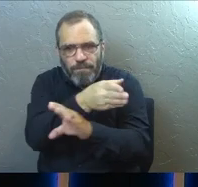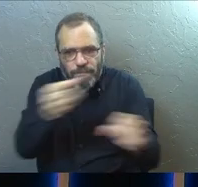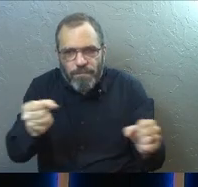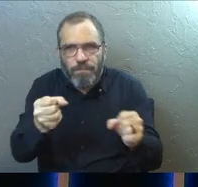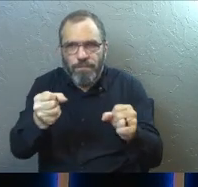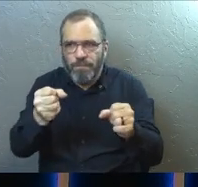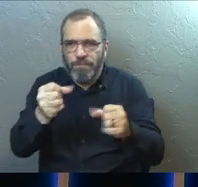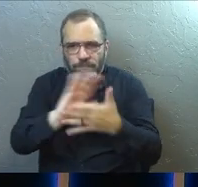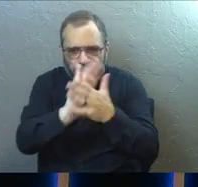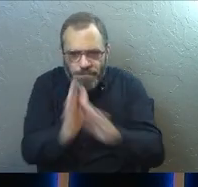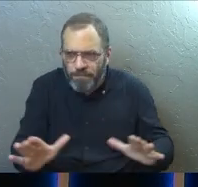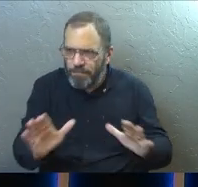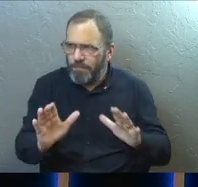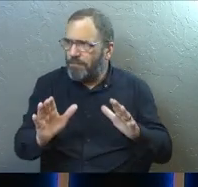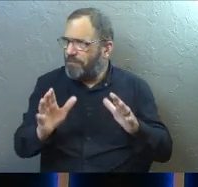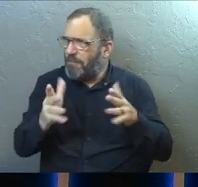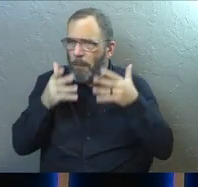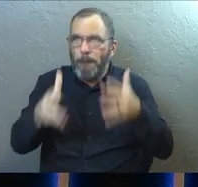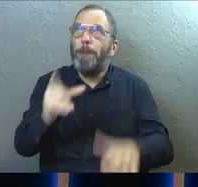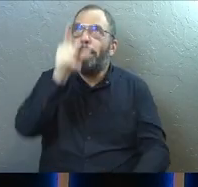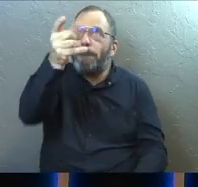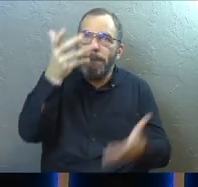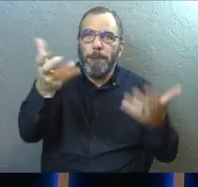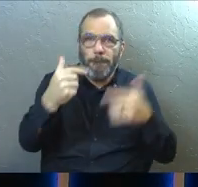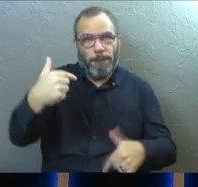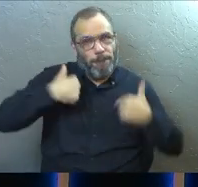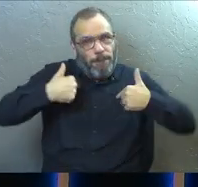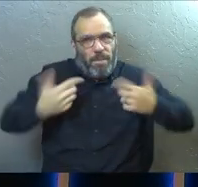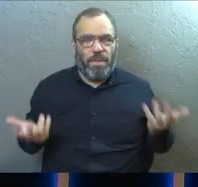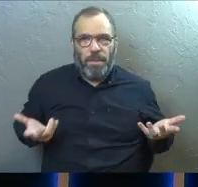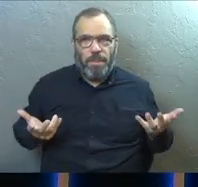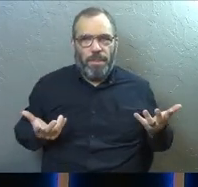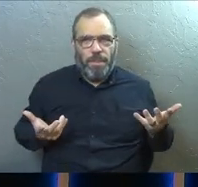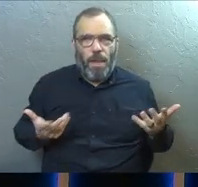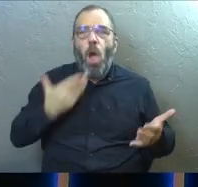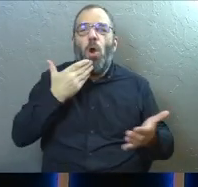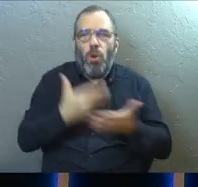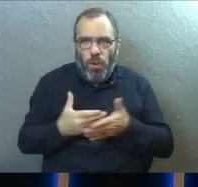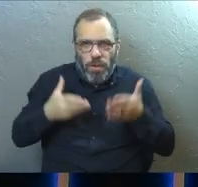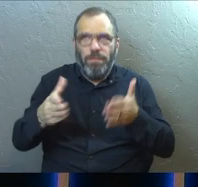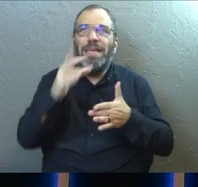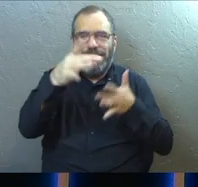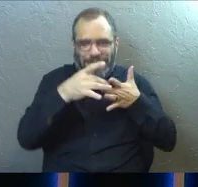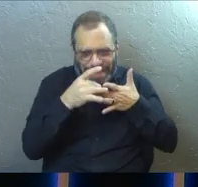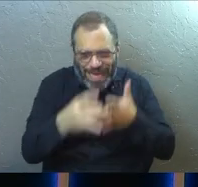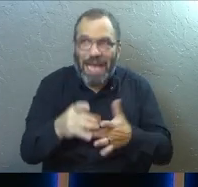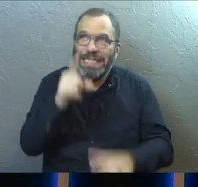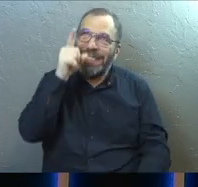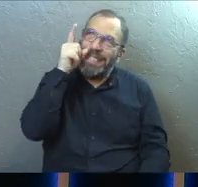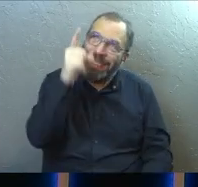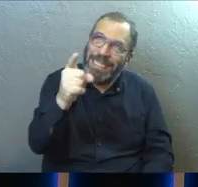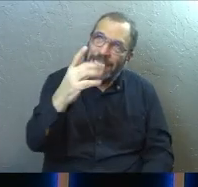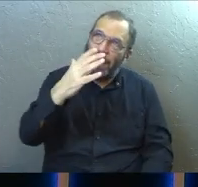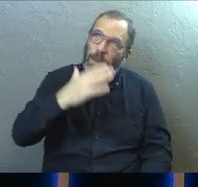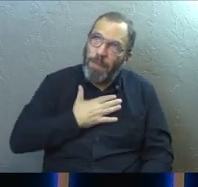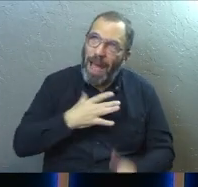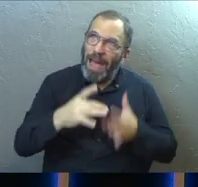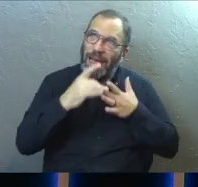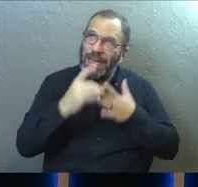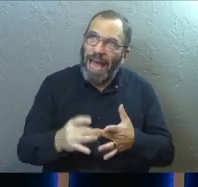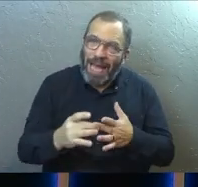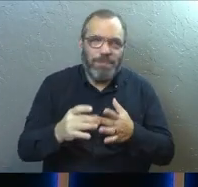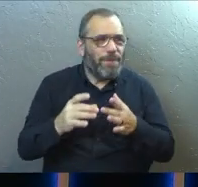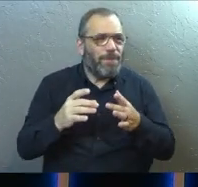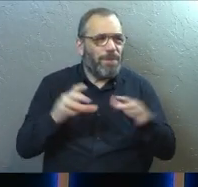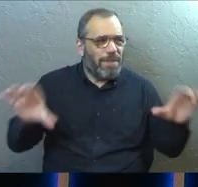path. It's a peaceful path. It's a path God wants for me. Good paths. He guides me. He is my guide. And he